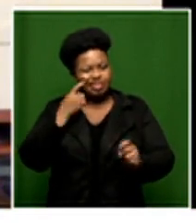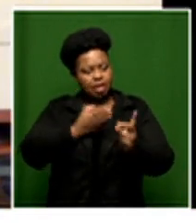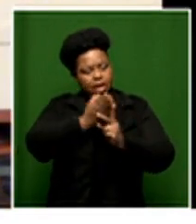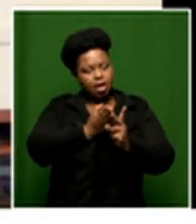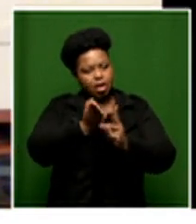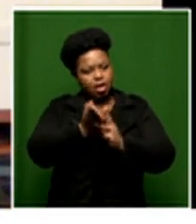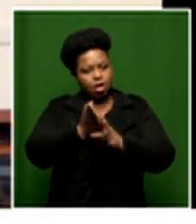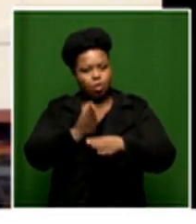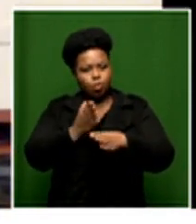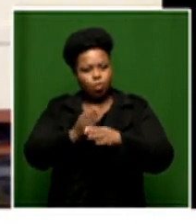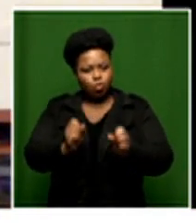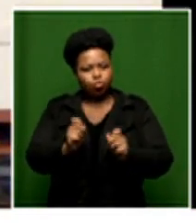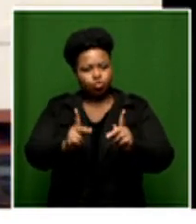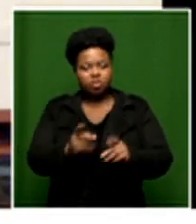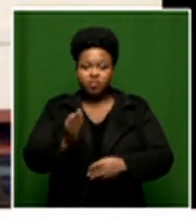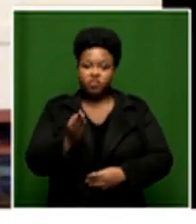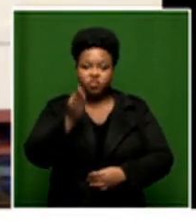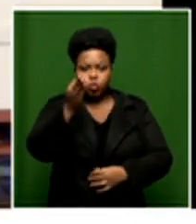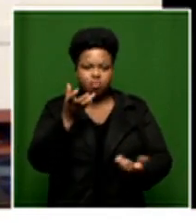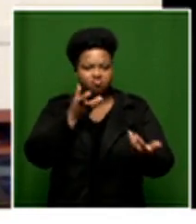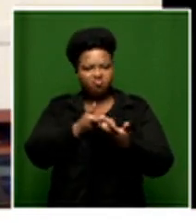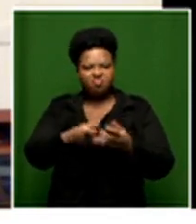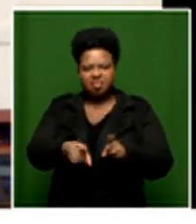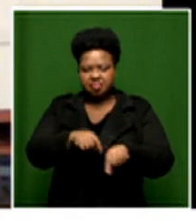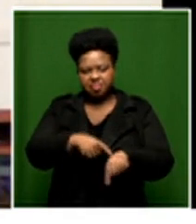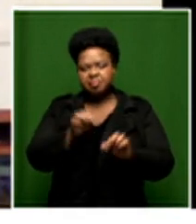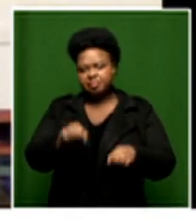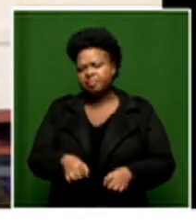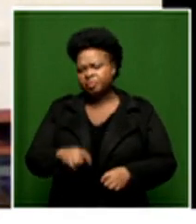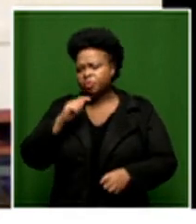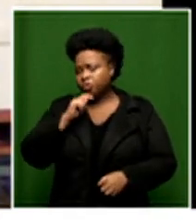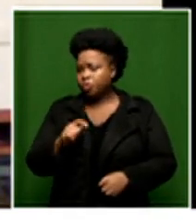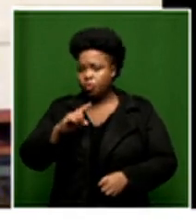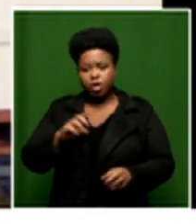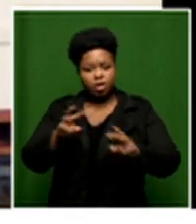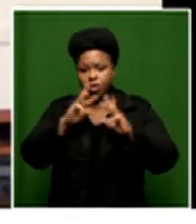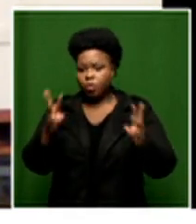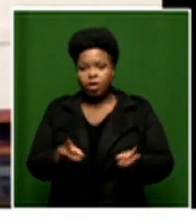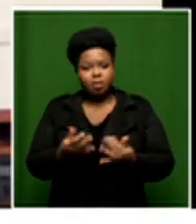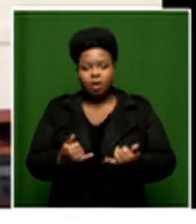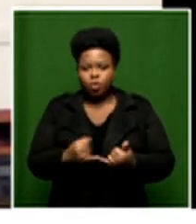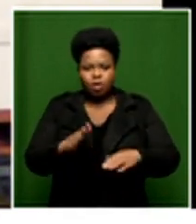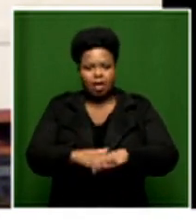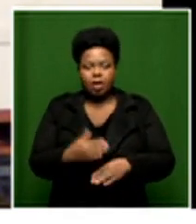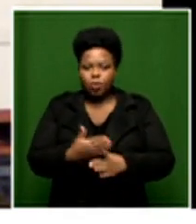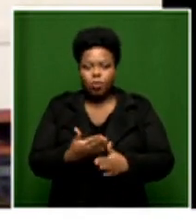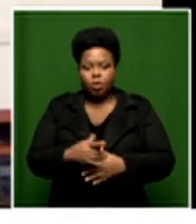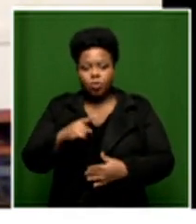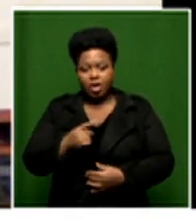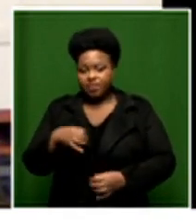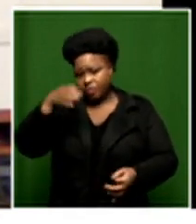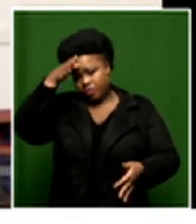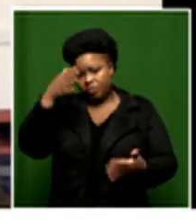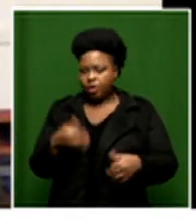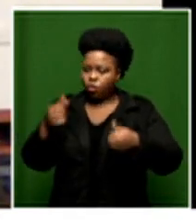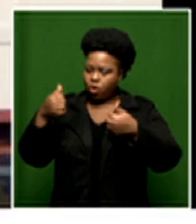with them far too often i think we are obsessed with getting people into streams because that's how the world has been in the past the sooner you can be a brilliant